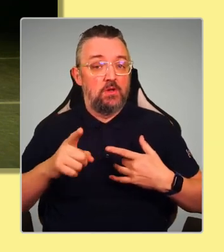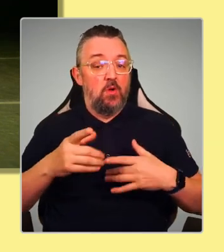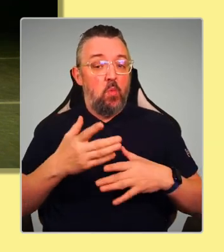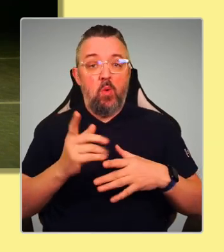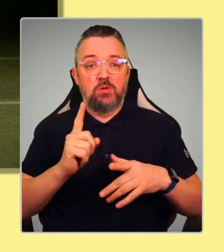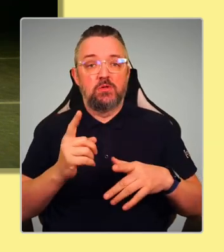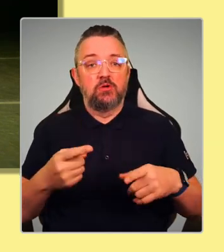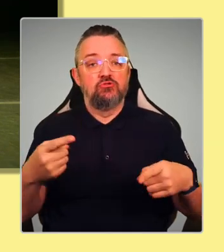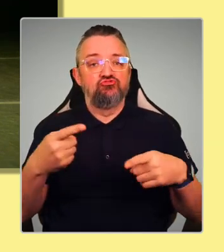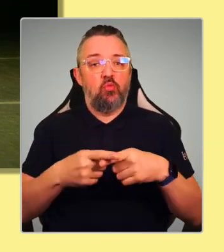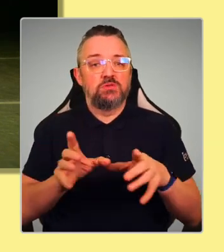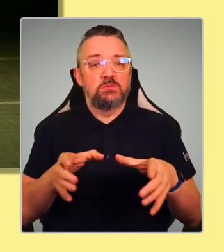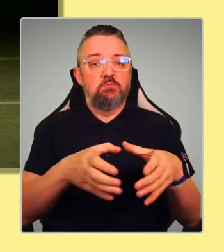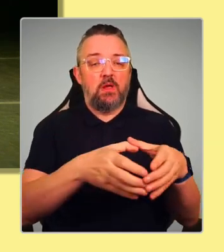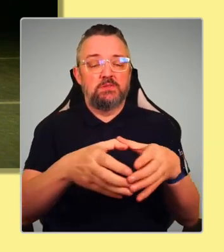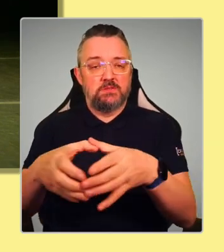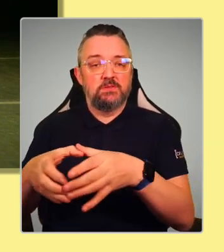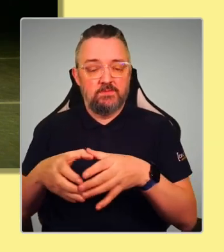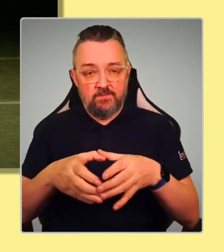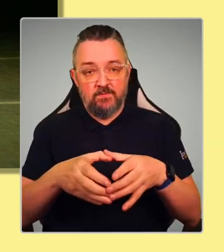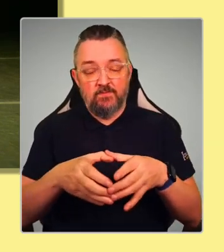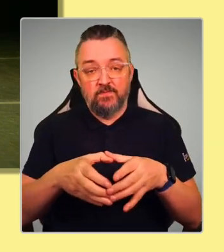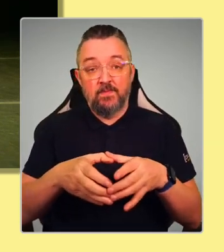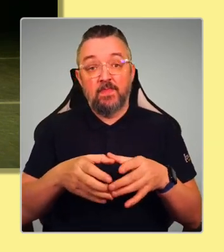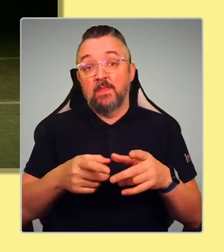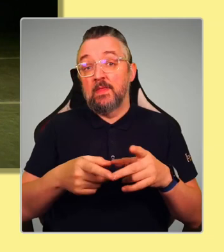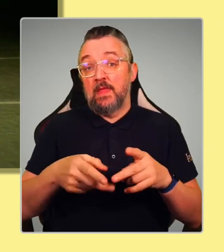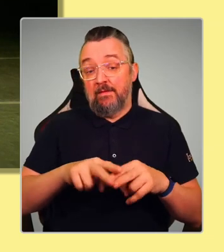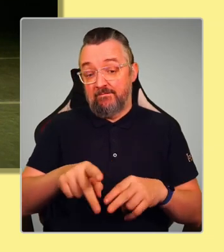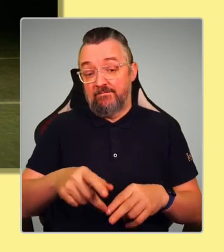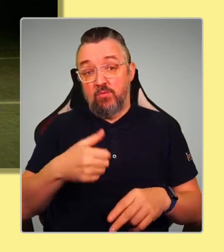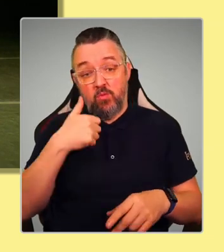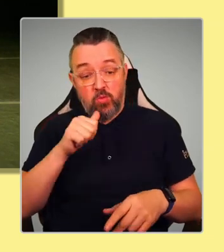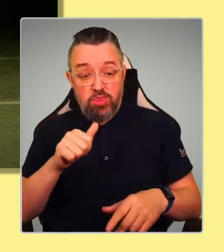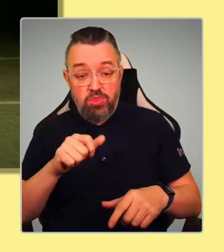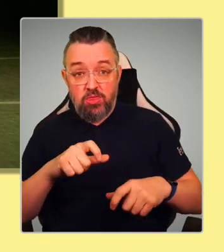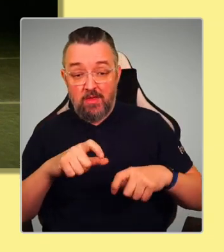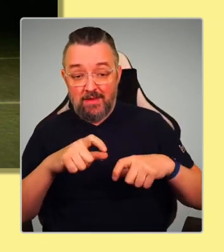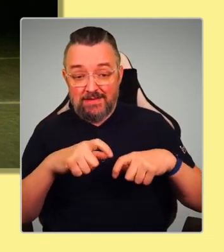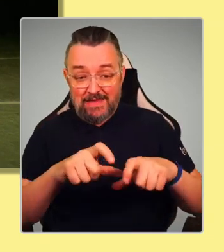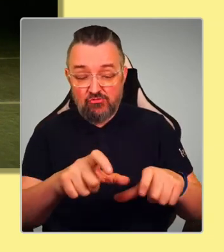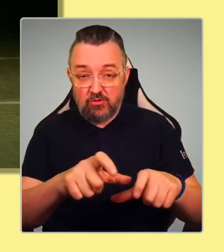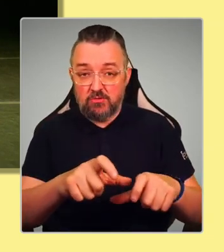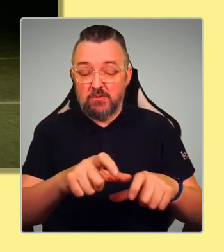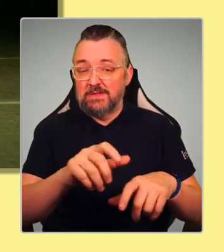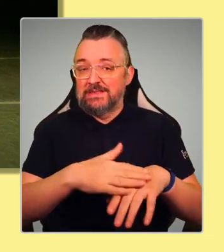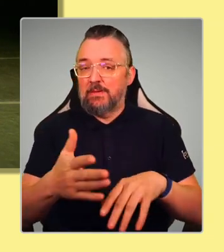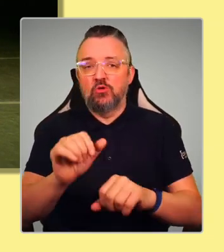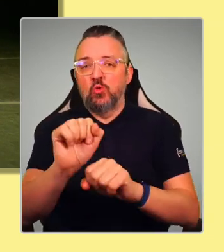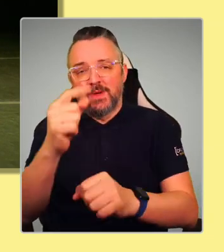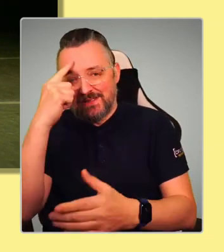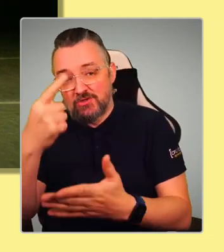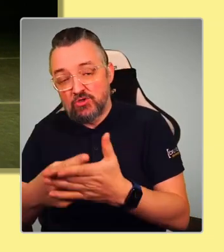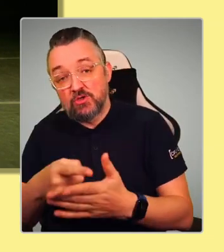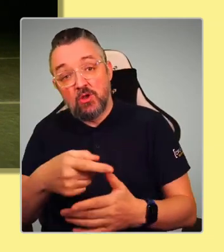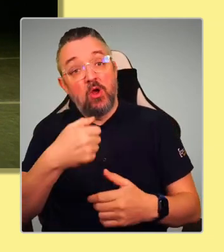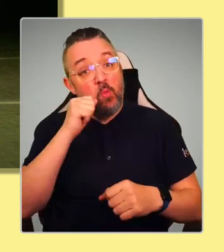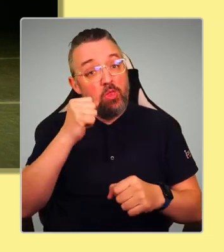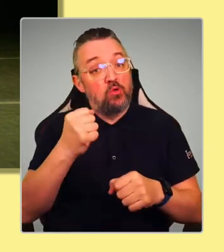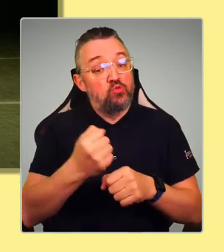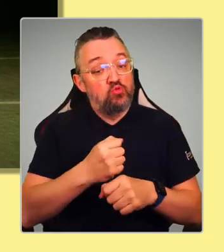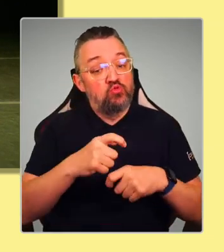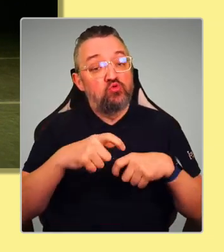if you're going to do anything with it, regardless of what you want to do with it, will you do it cross-party and not